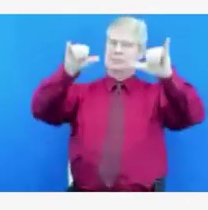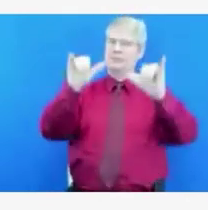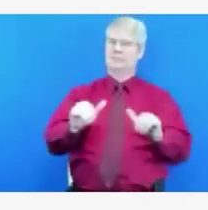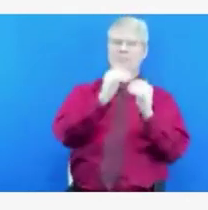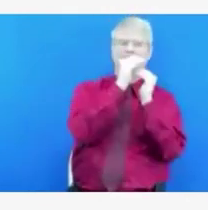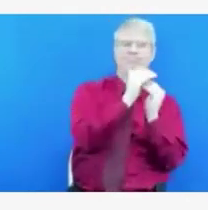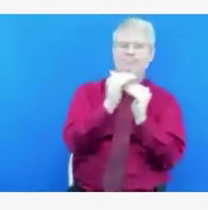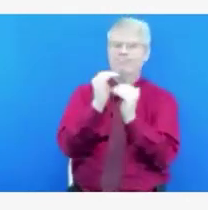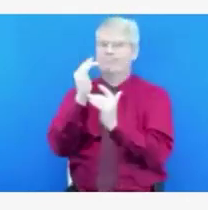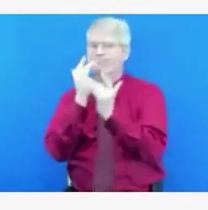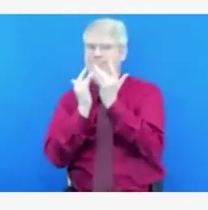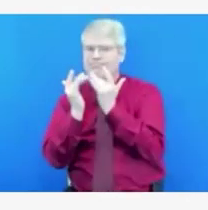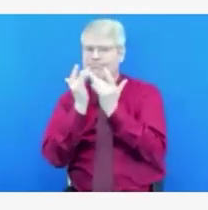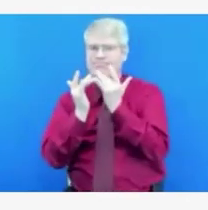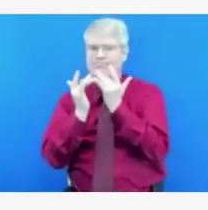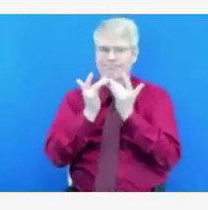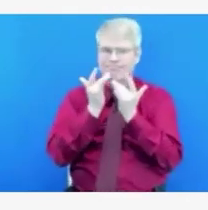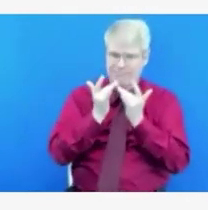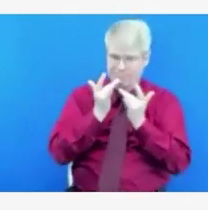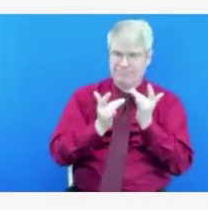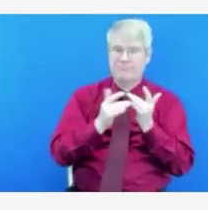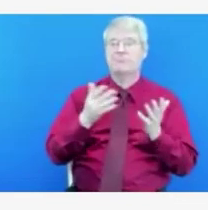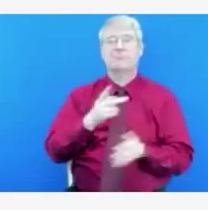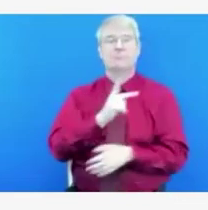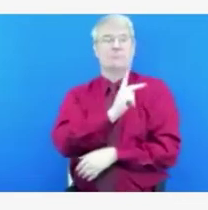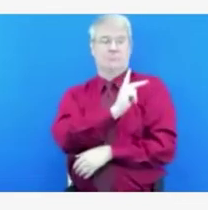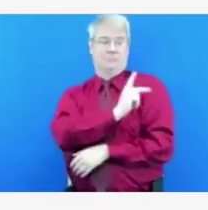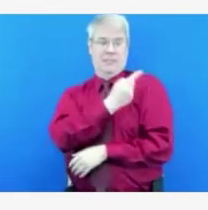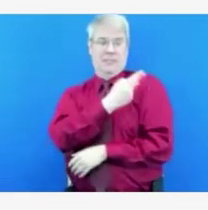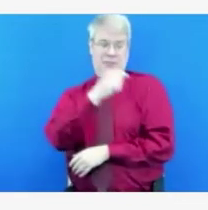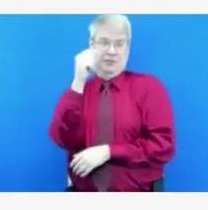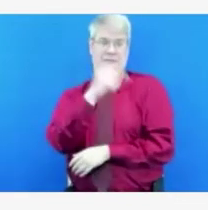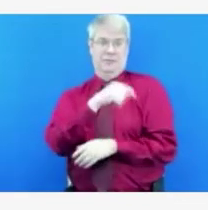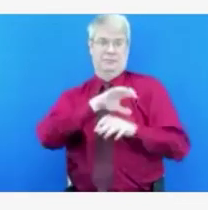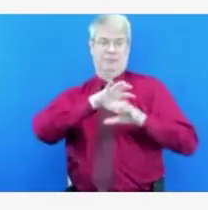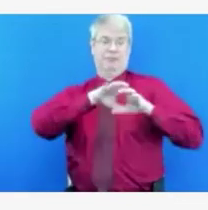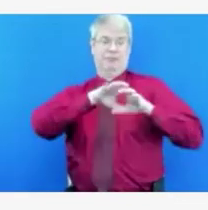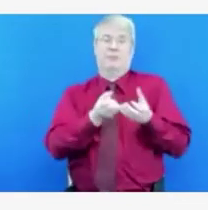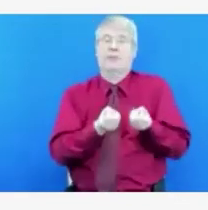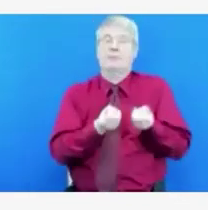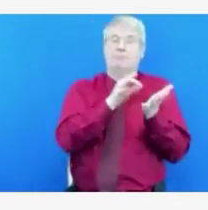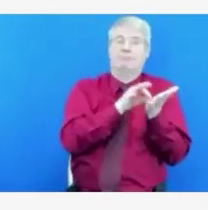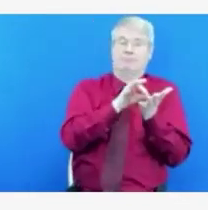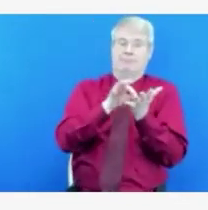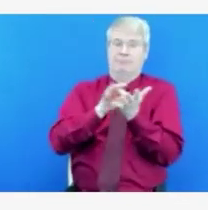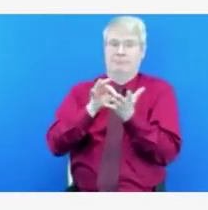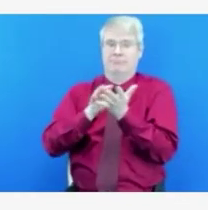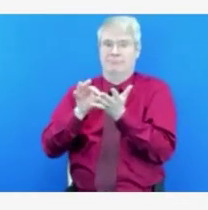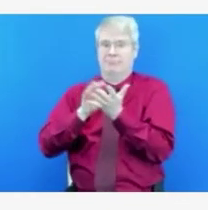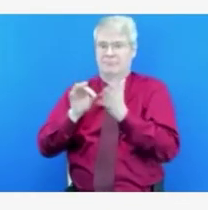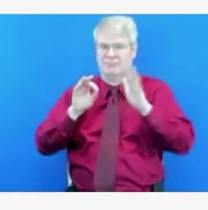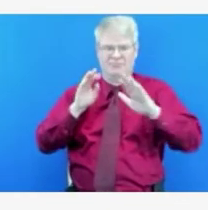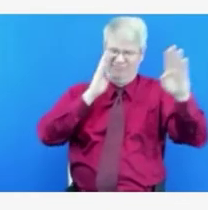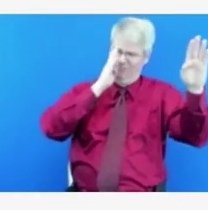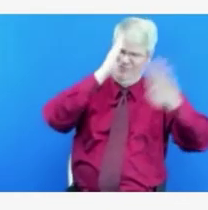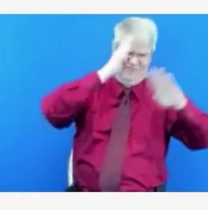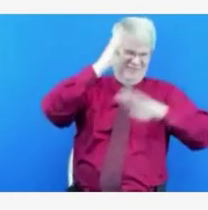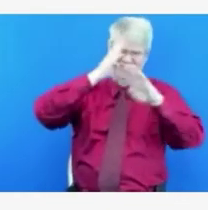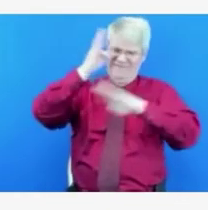healthcare resources available. And we see that in our hospitalization data. And Nikki, if you'll share that chart here for just a minute.